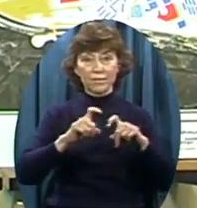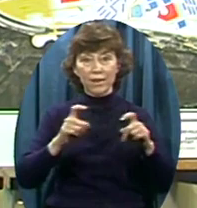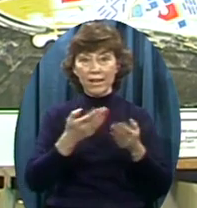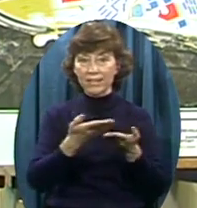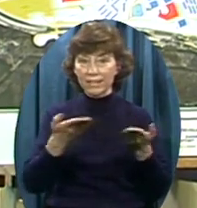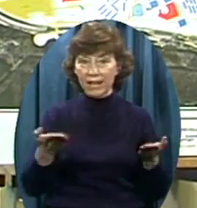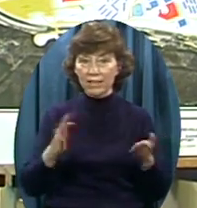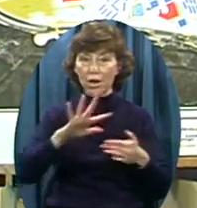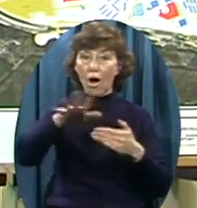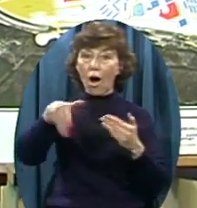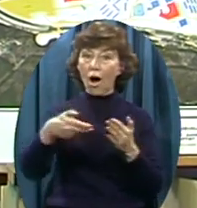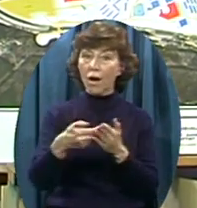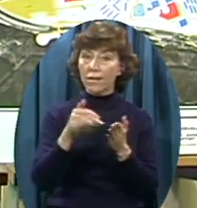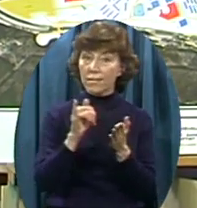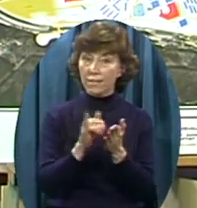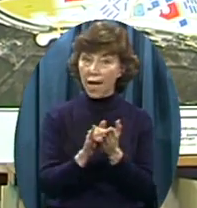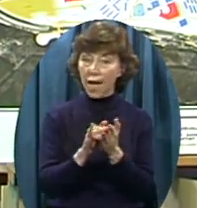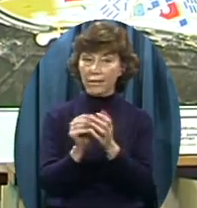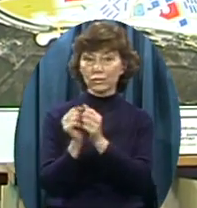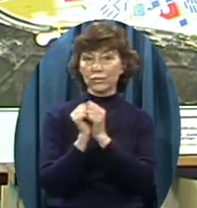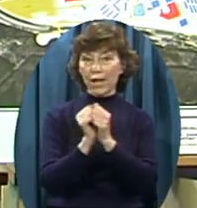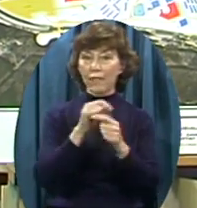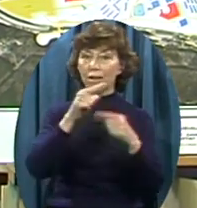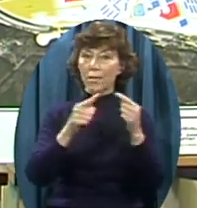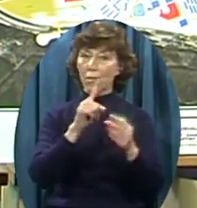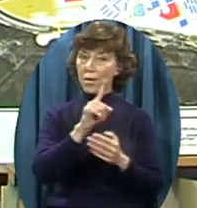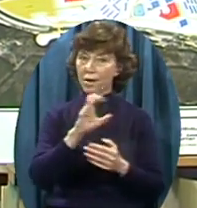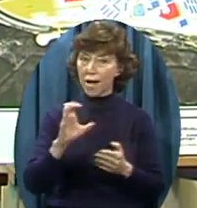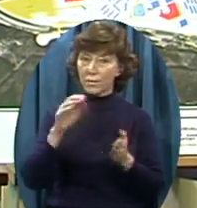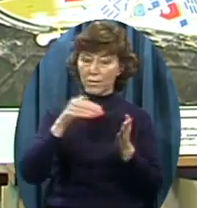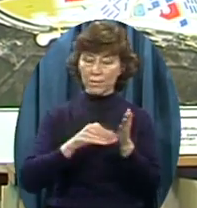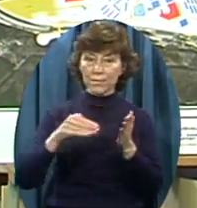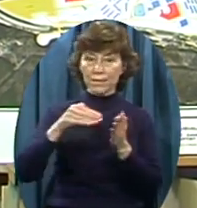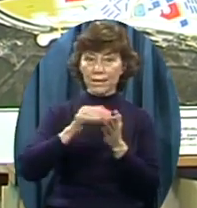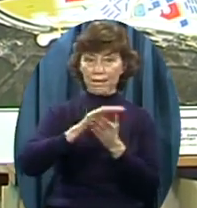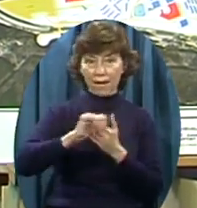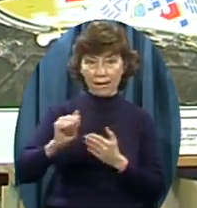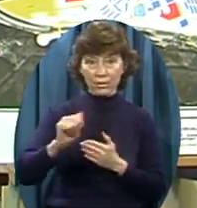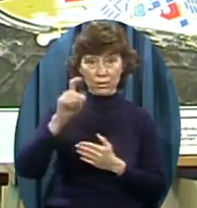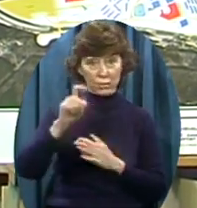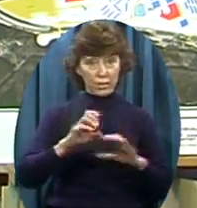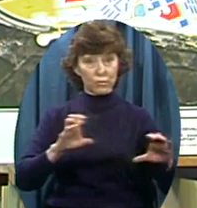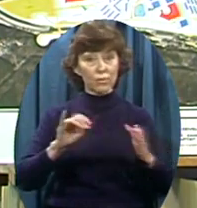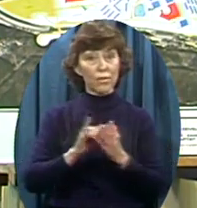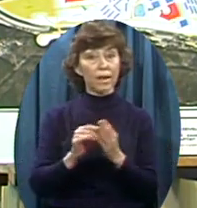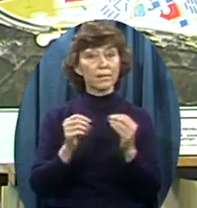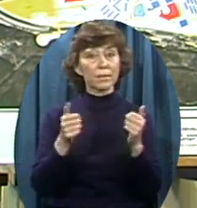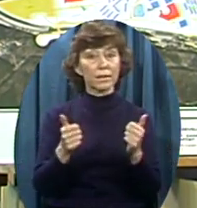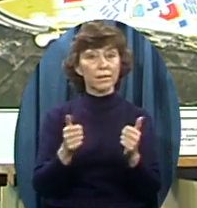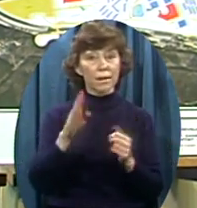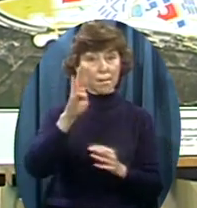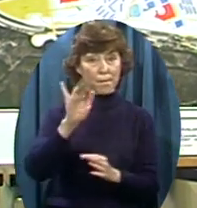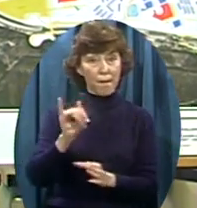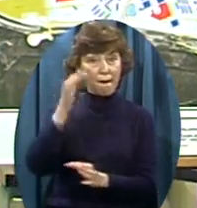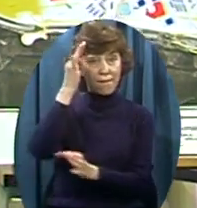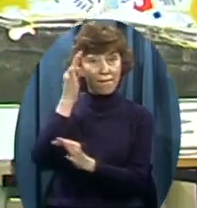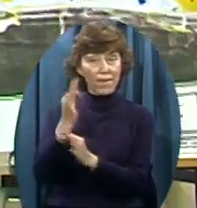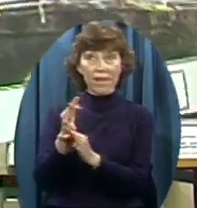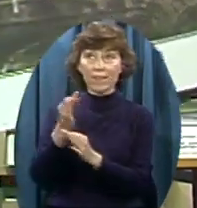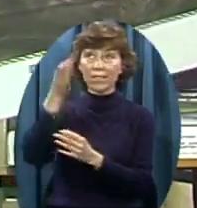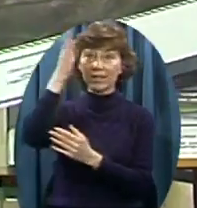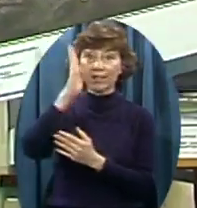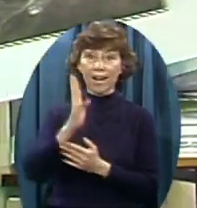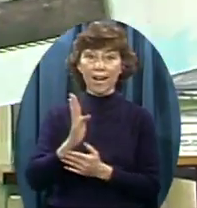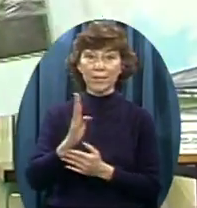a hundred million dollars And we need to do it Immediately Meaning By faith in God We're going to double Now Don if you'll help me By